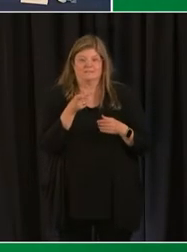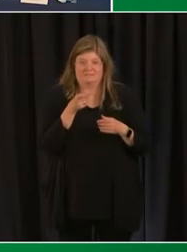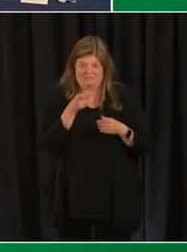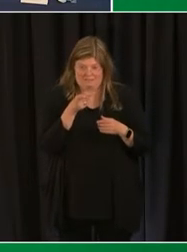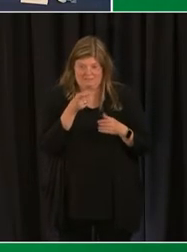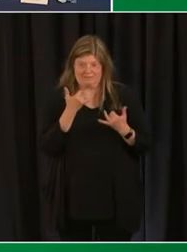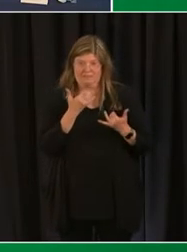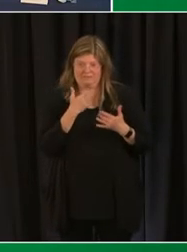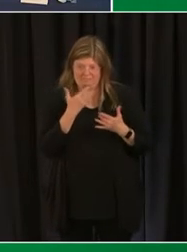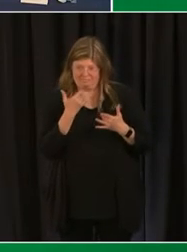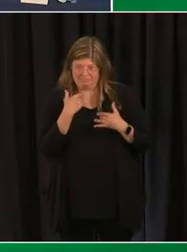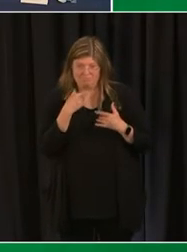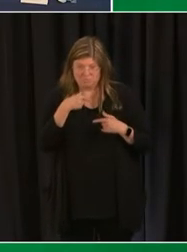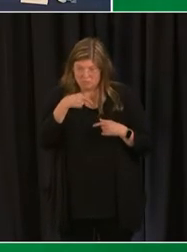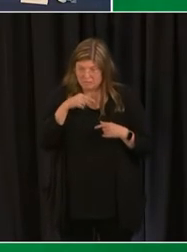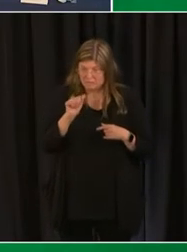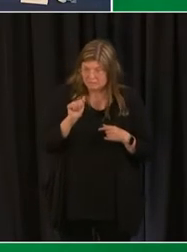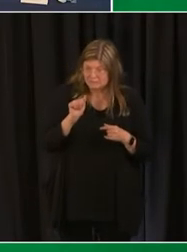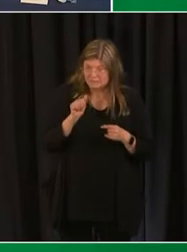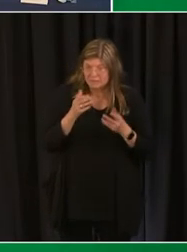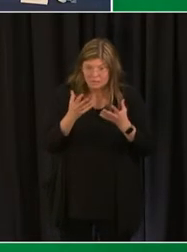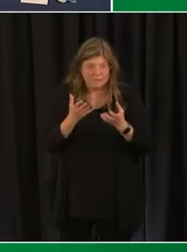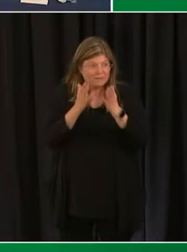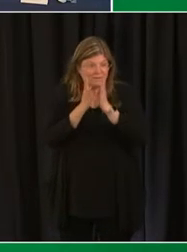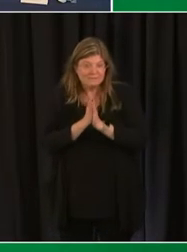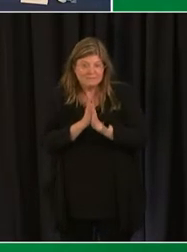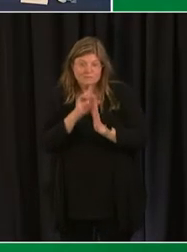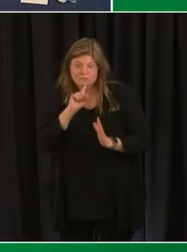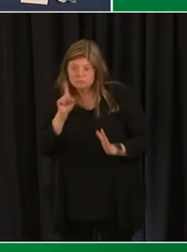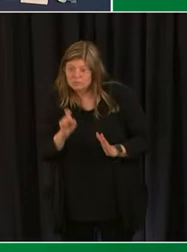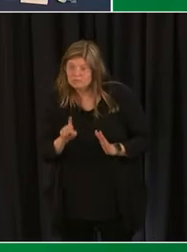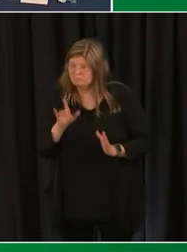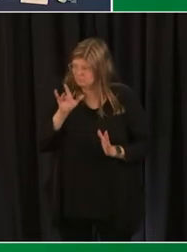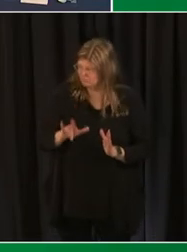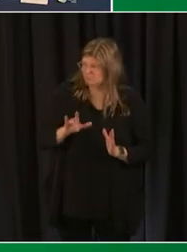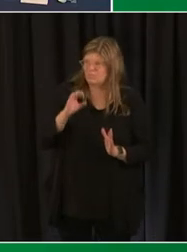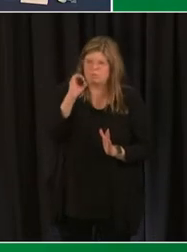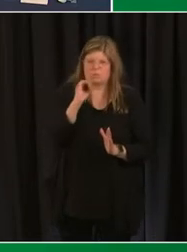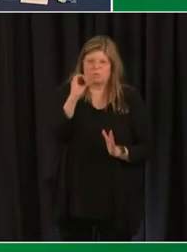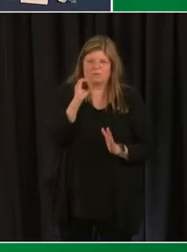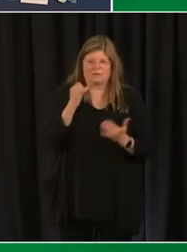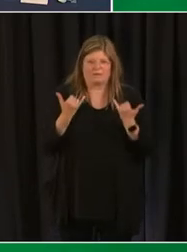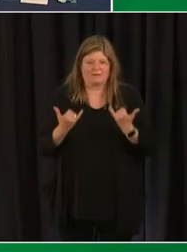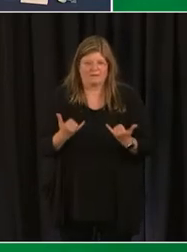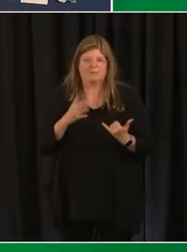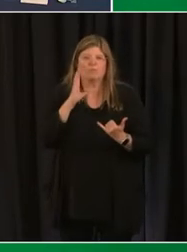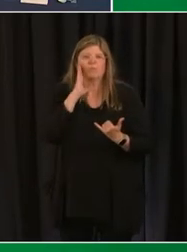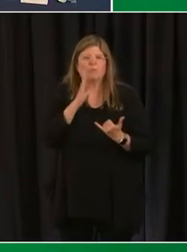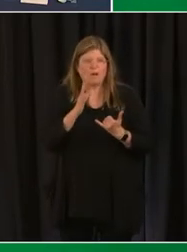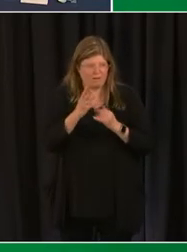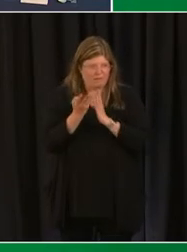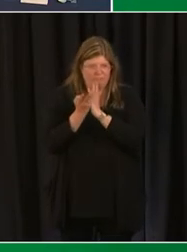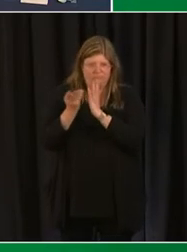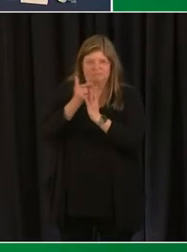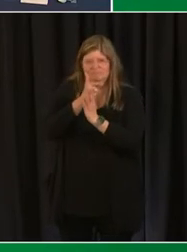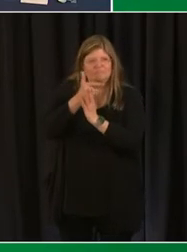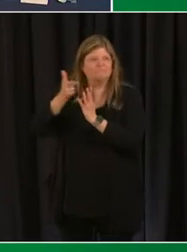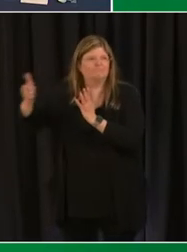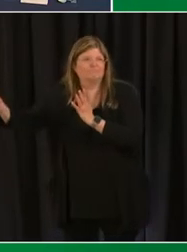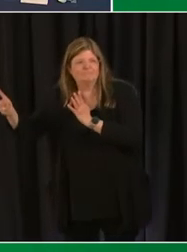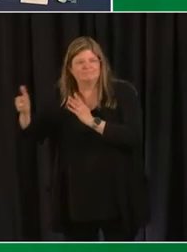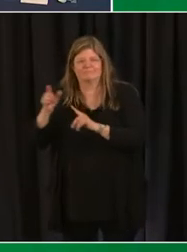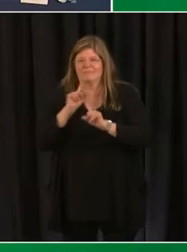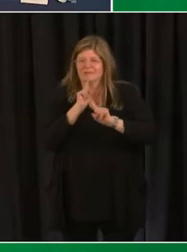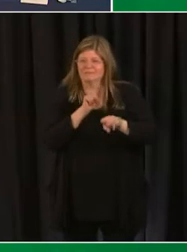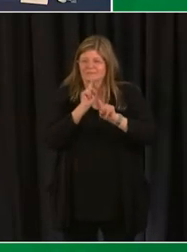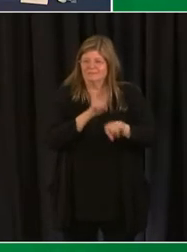as a quick reminder if you would like to ask a question you can press zero now and you'll be added into our speaker queue or if